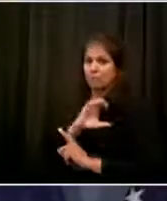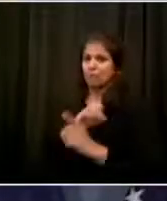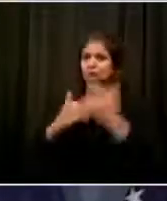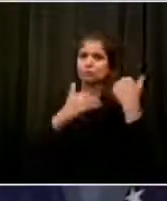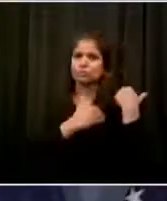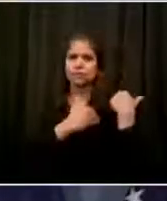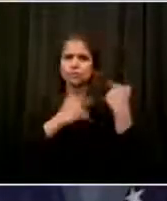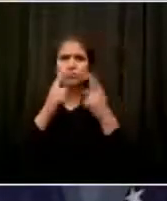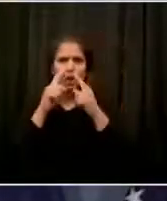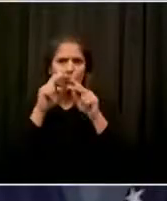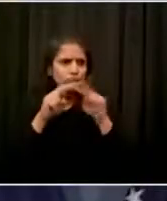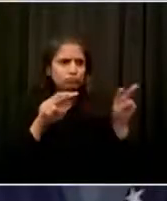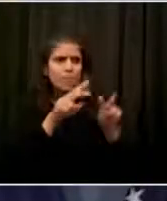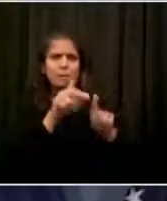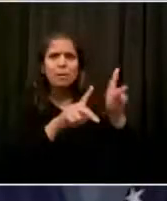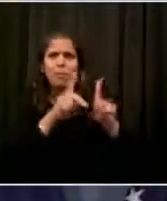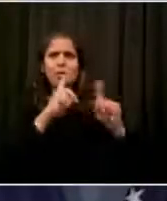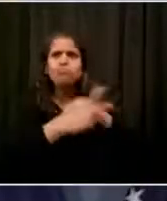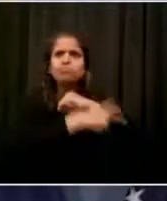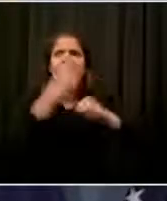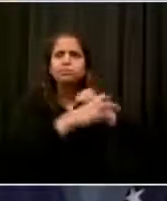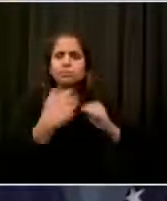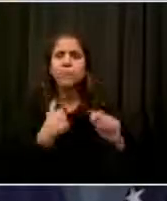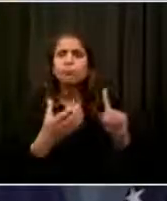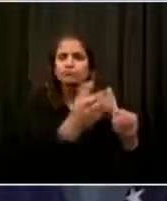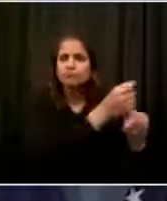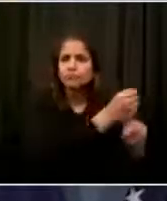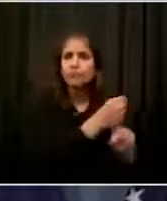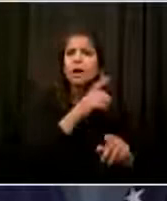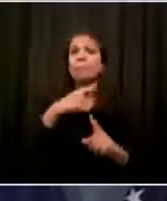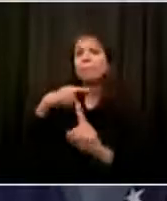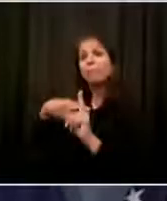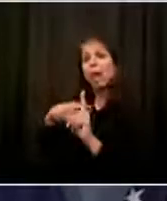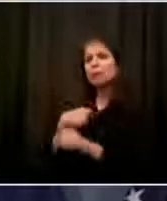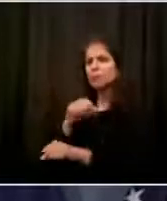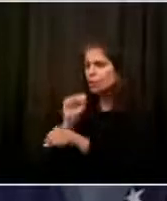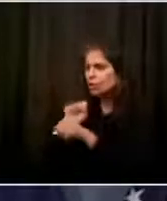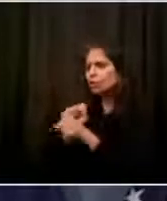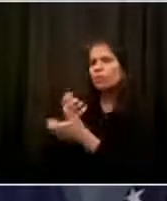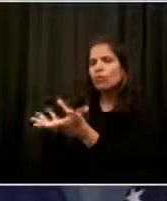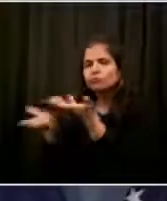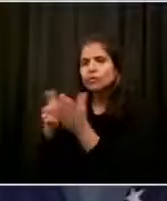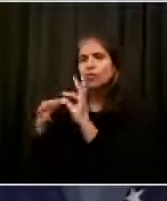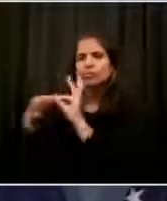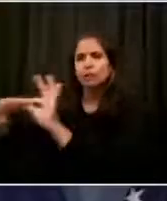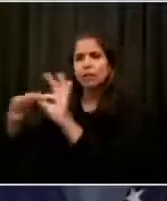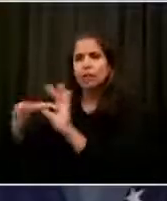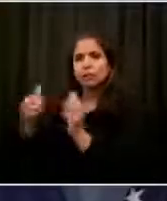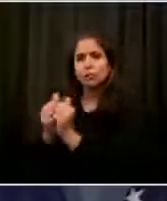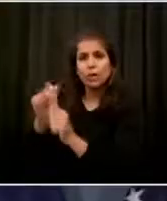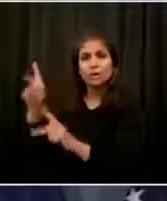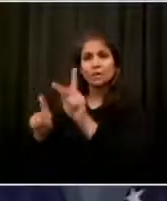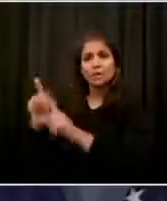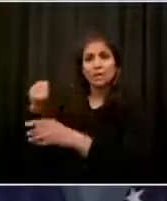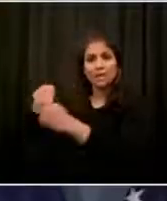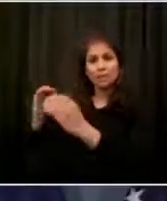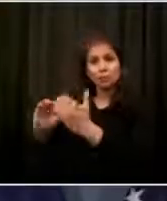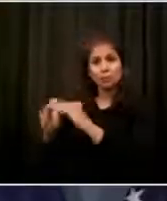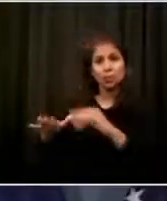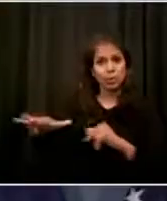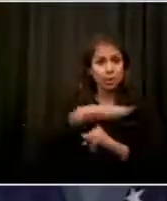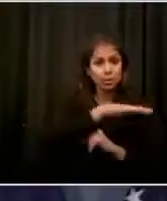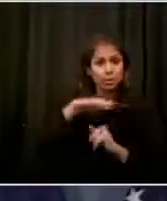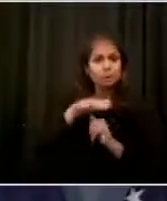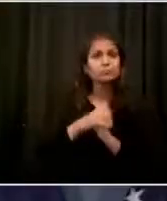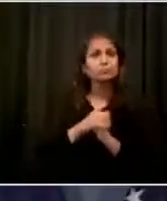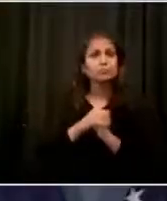training, all of that work matters. Saying that we need to take money from a police department and give it to